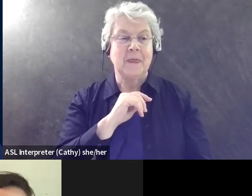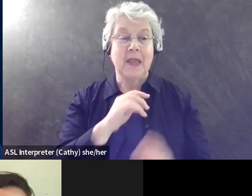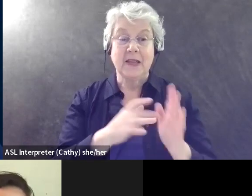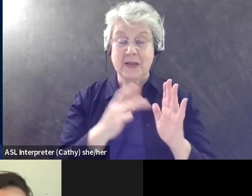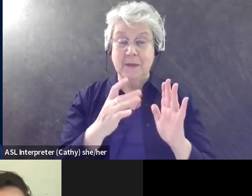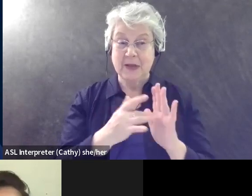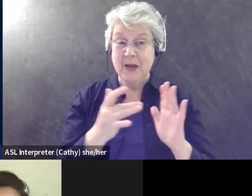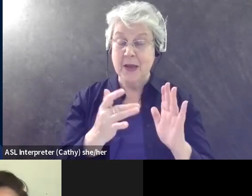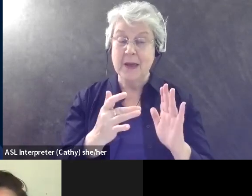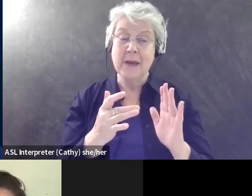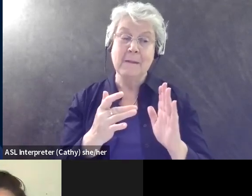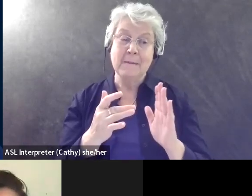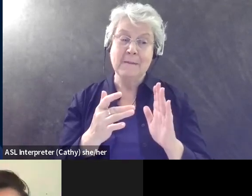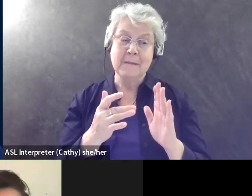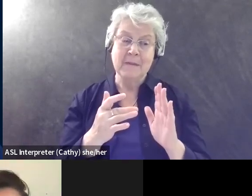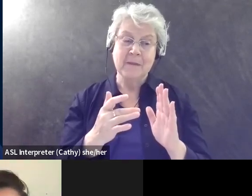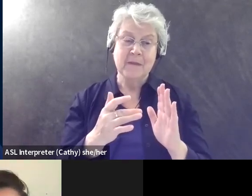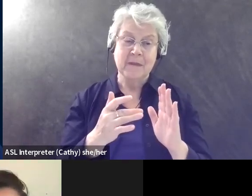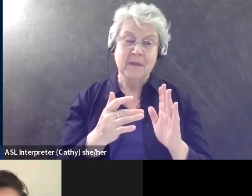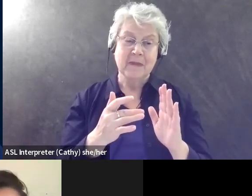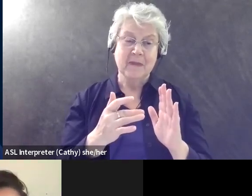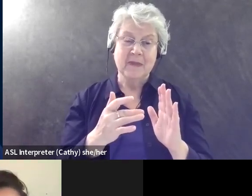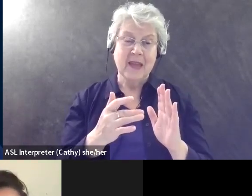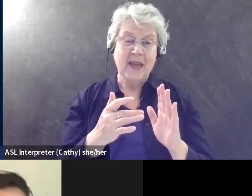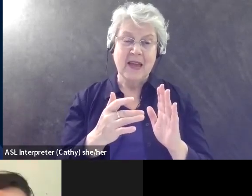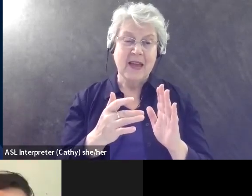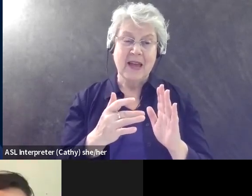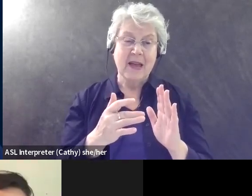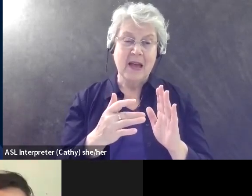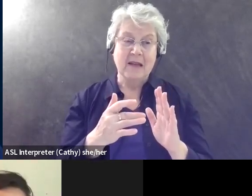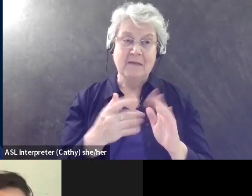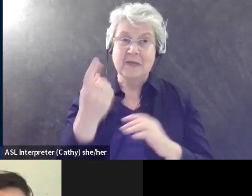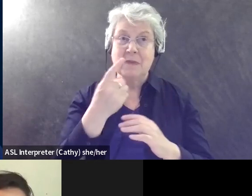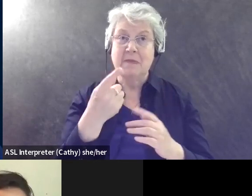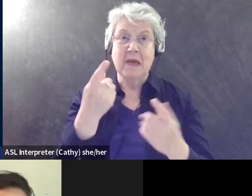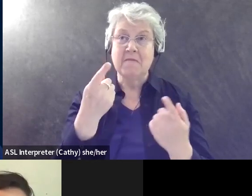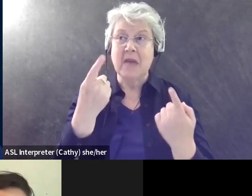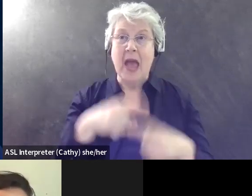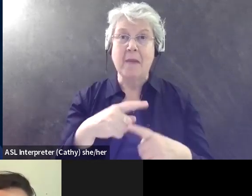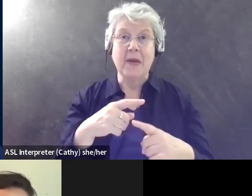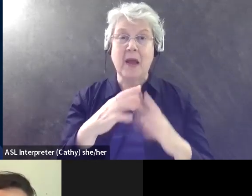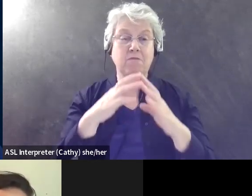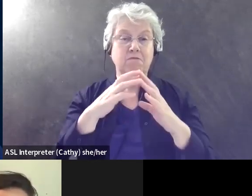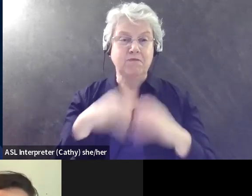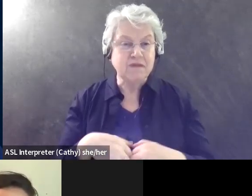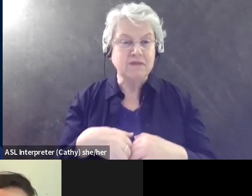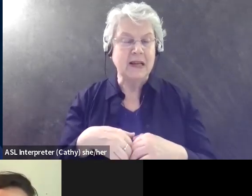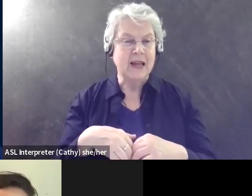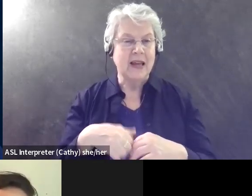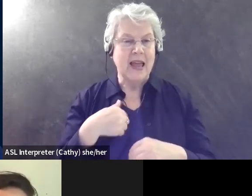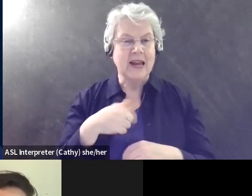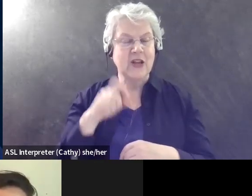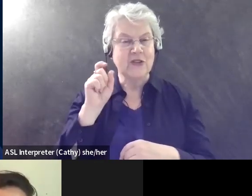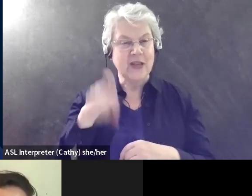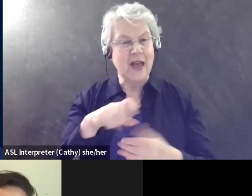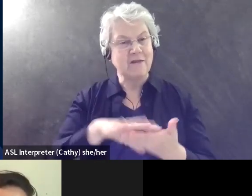you know, there is just a crash for no reason, no particular reason. I just have to learn